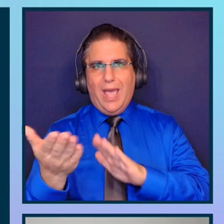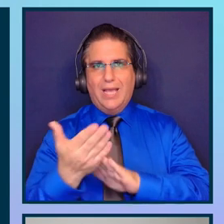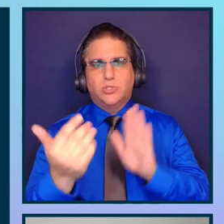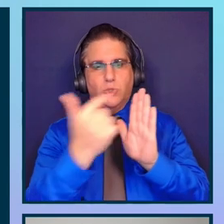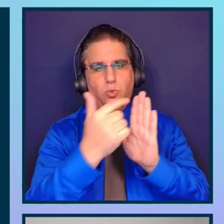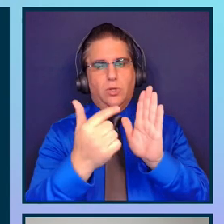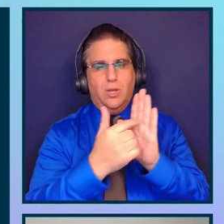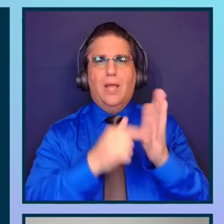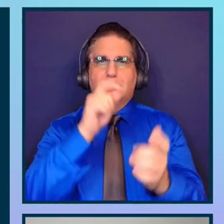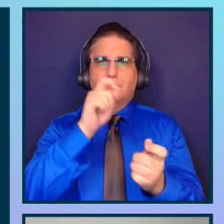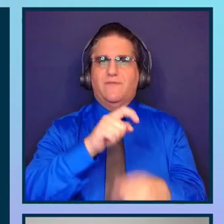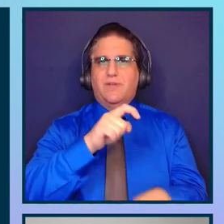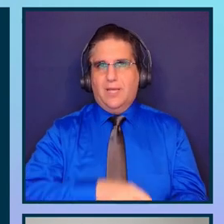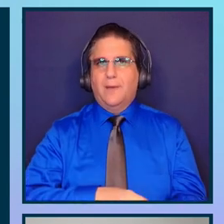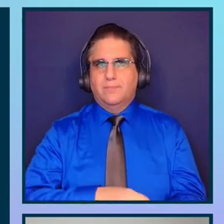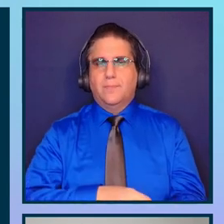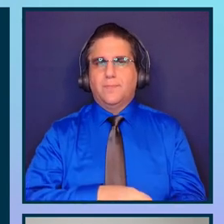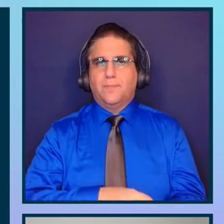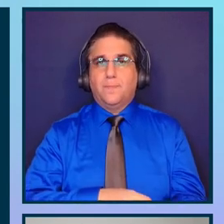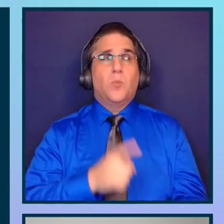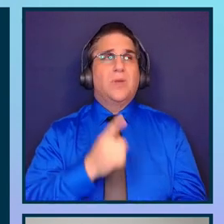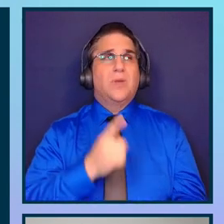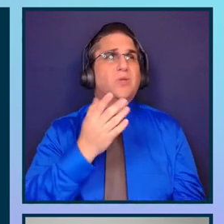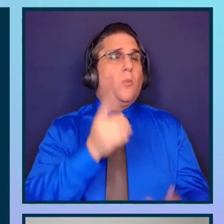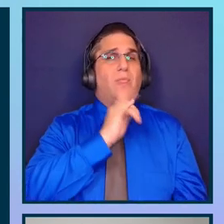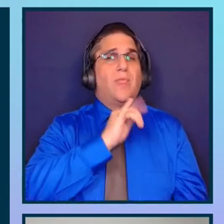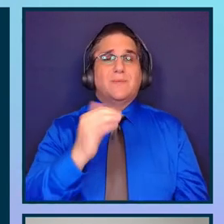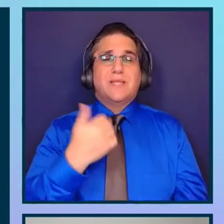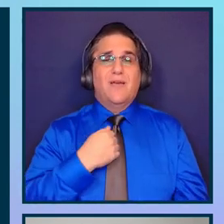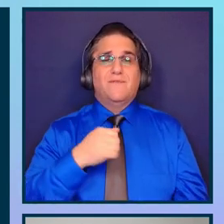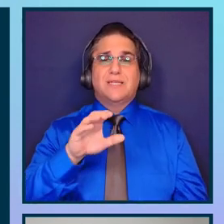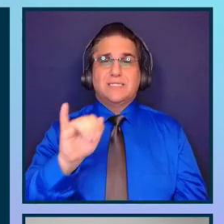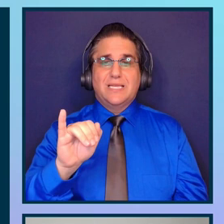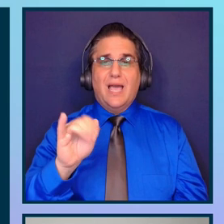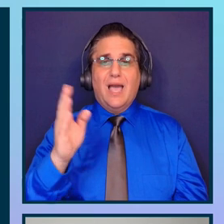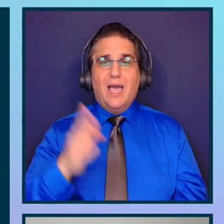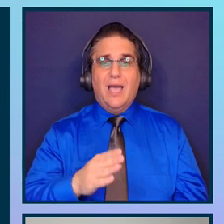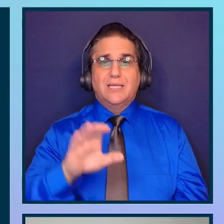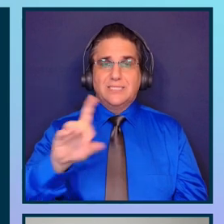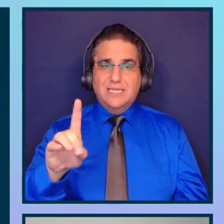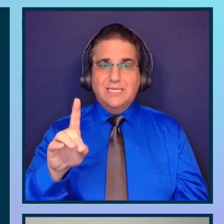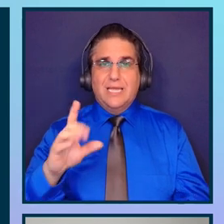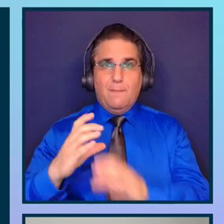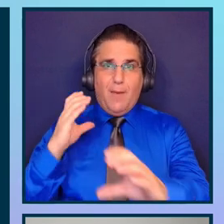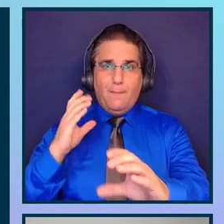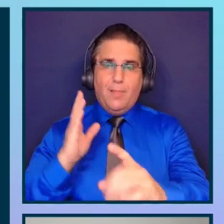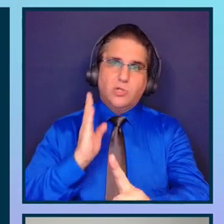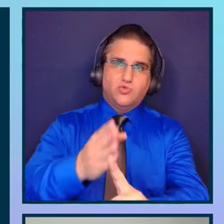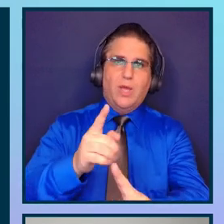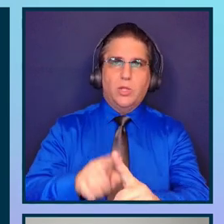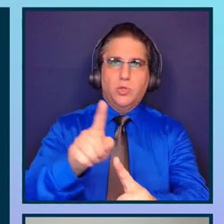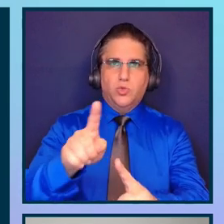moment. So it's practically the same as having your CI-CD pipeline directly in your repository. So